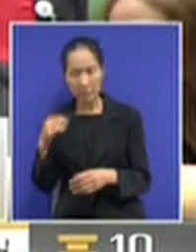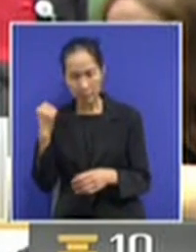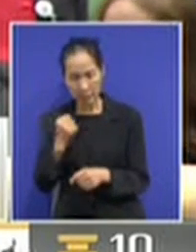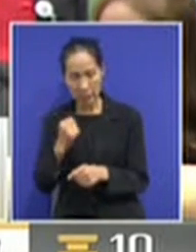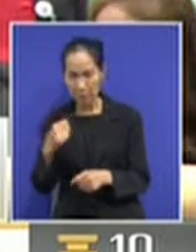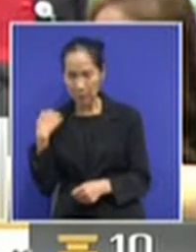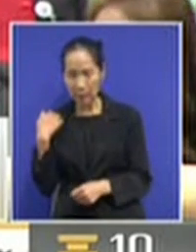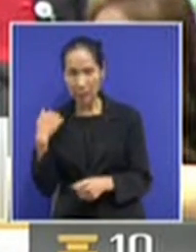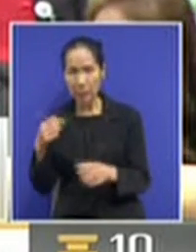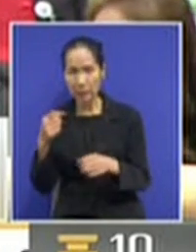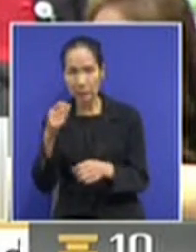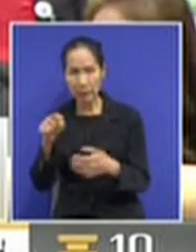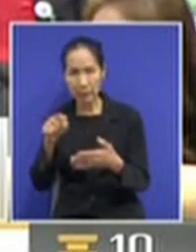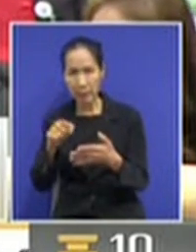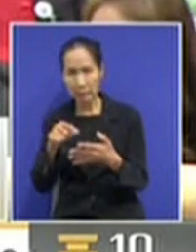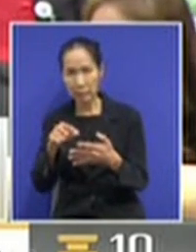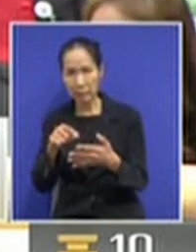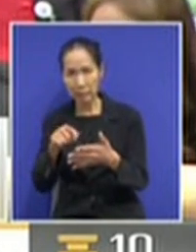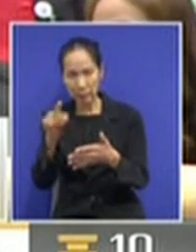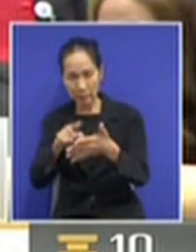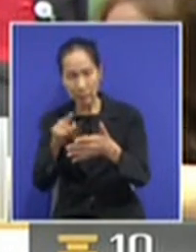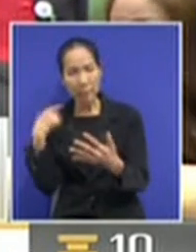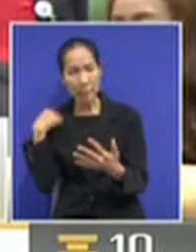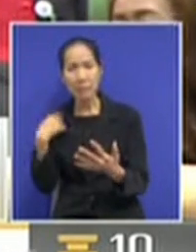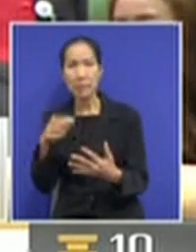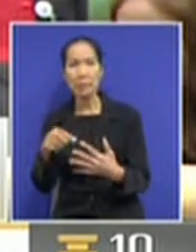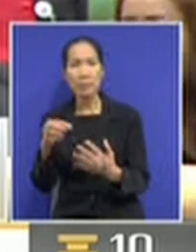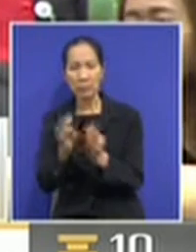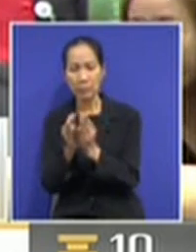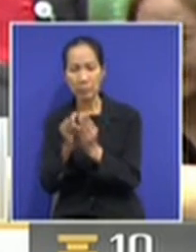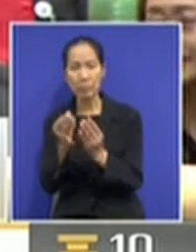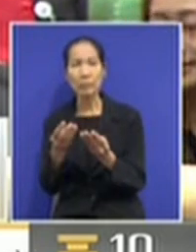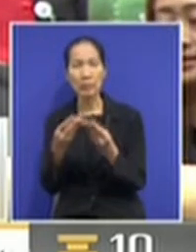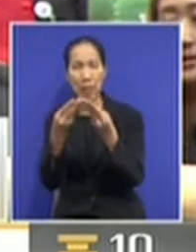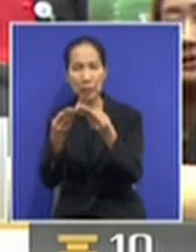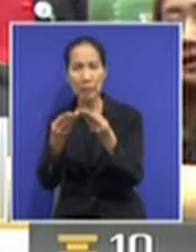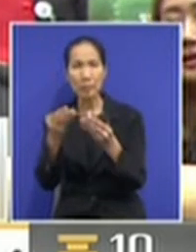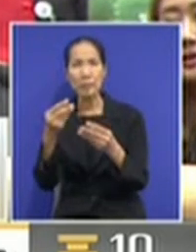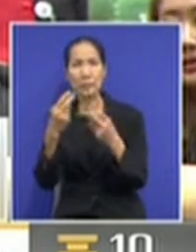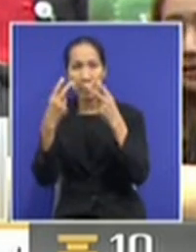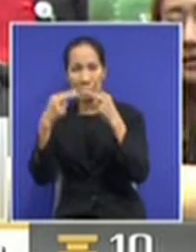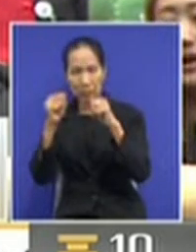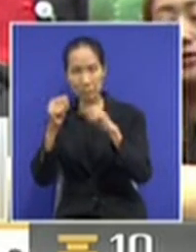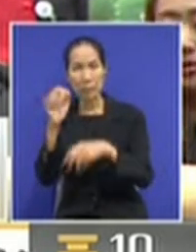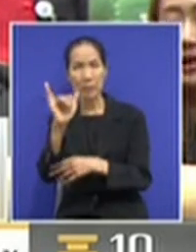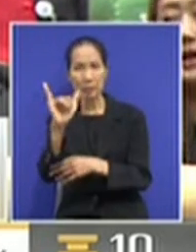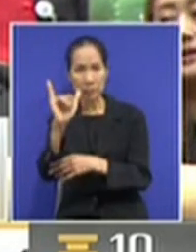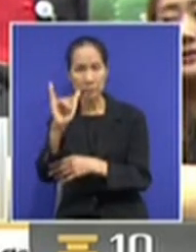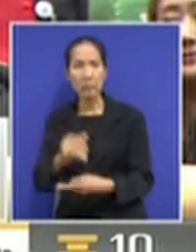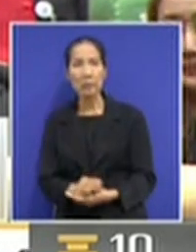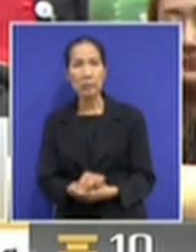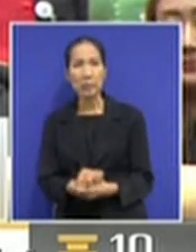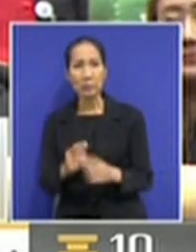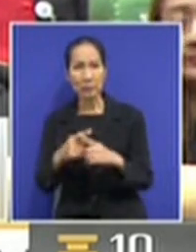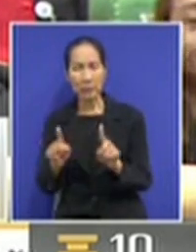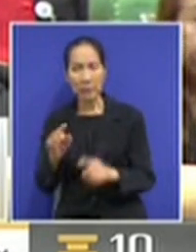voting will be very interesting and people are looking forward to see that process because it's an open process. It will be a vote